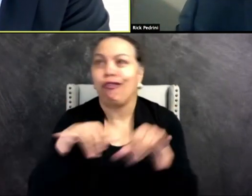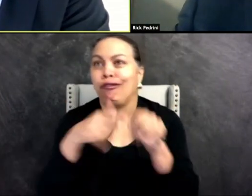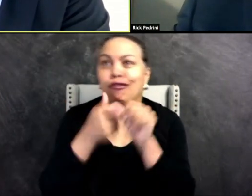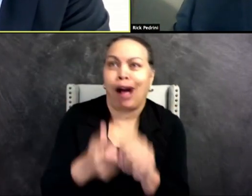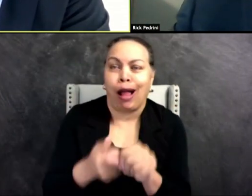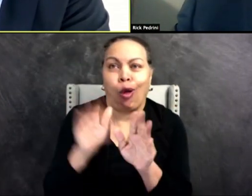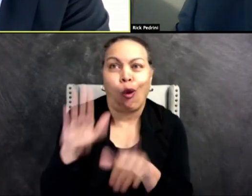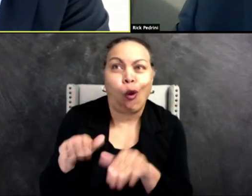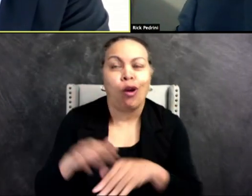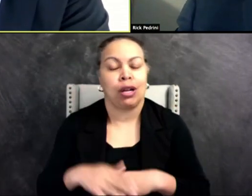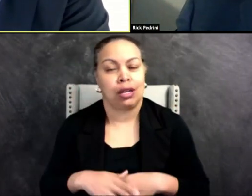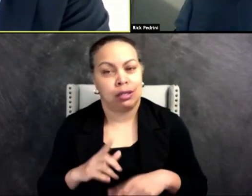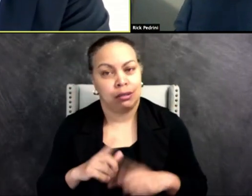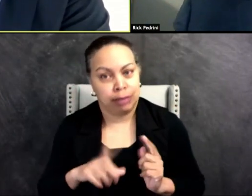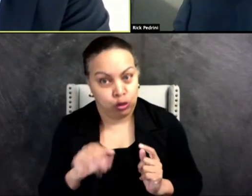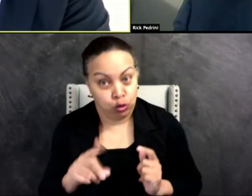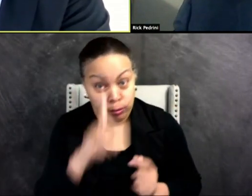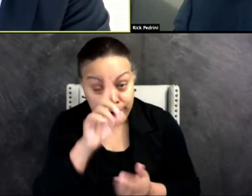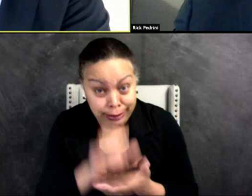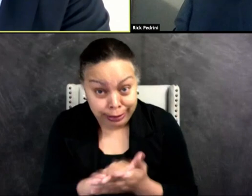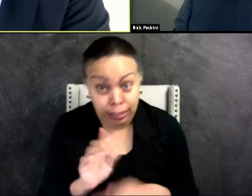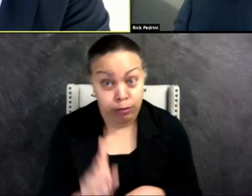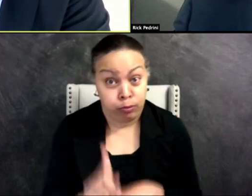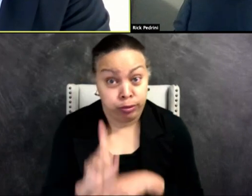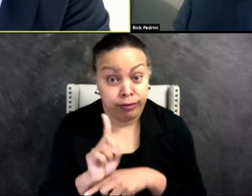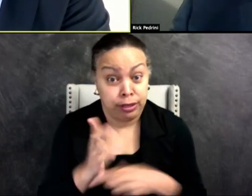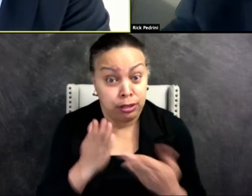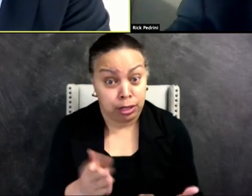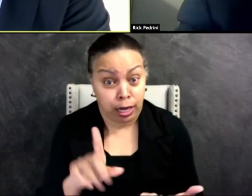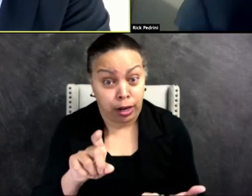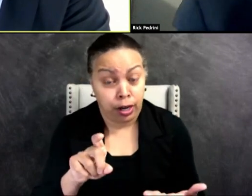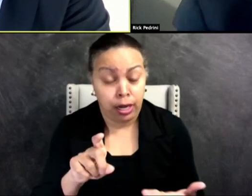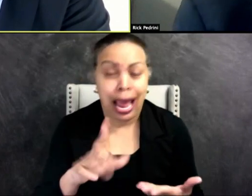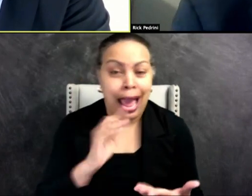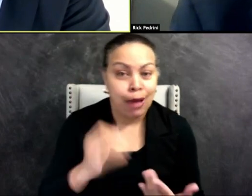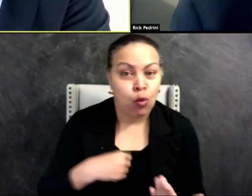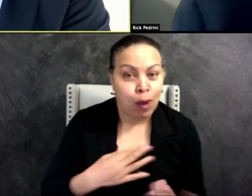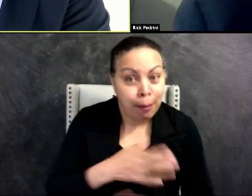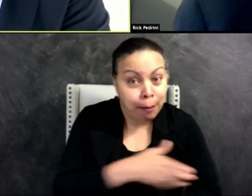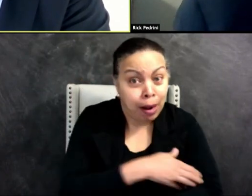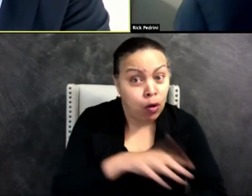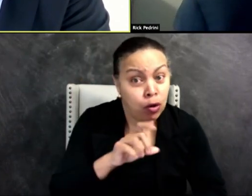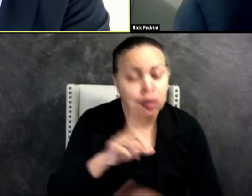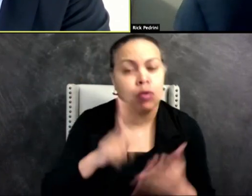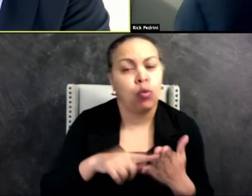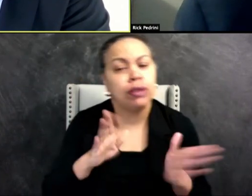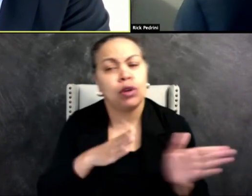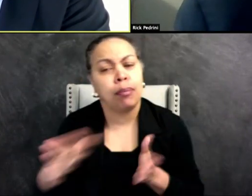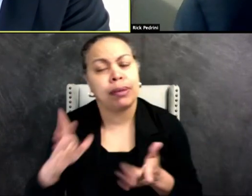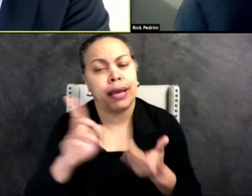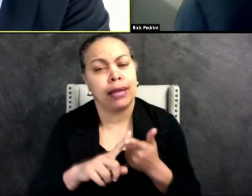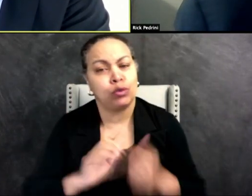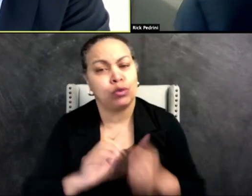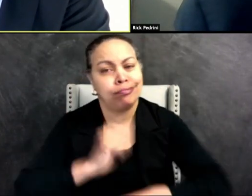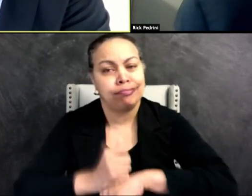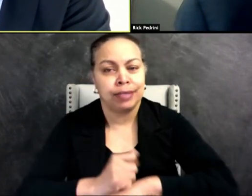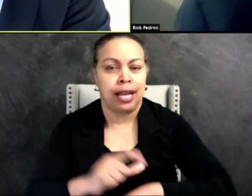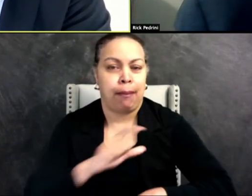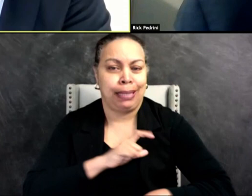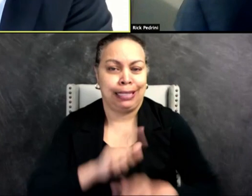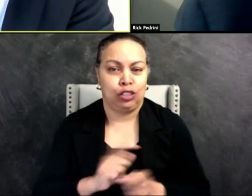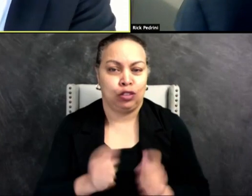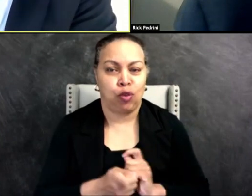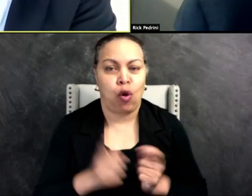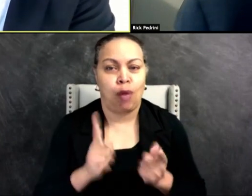is such a thing as privilege and that power. What are your specific plans or ideas to implement police reforms as a way to repair distrust